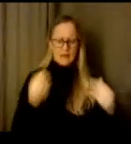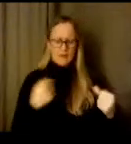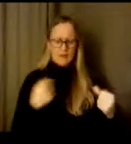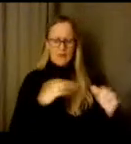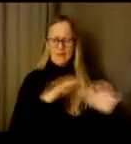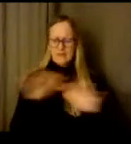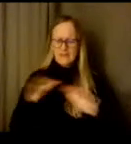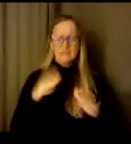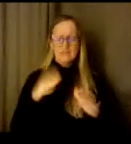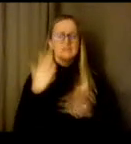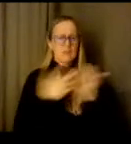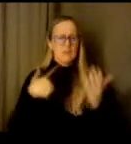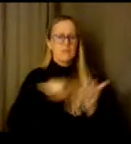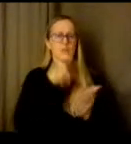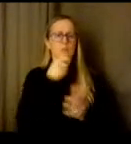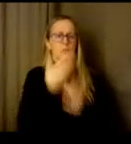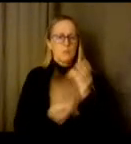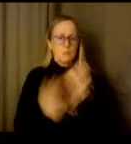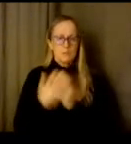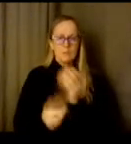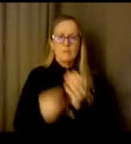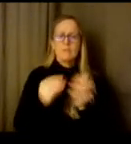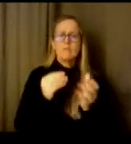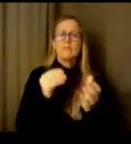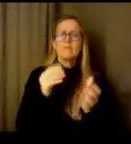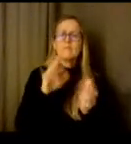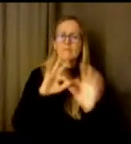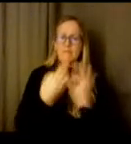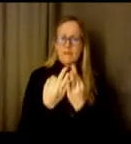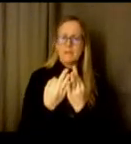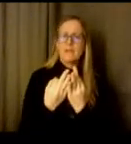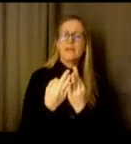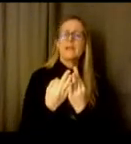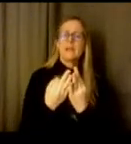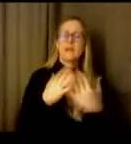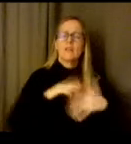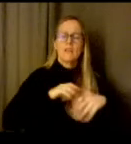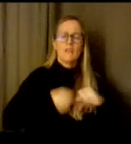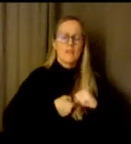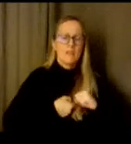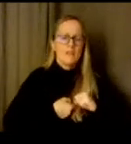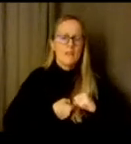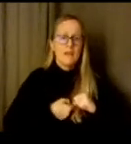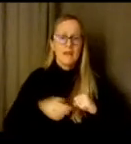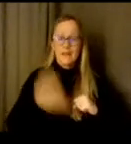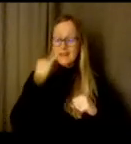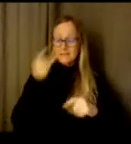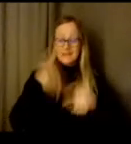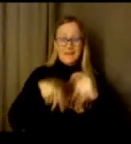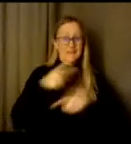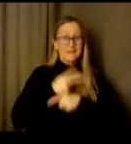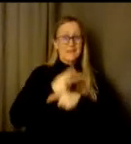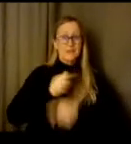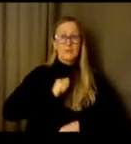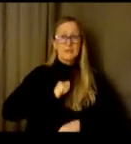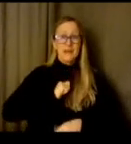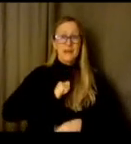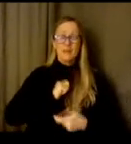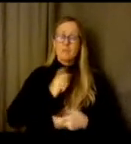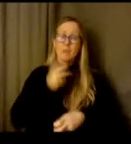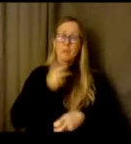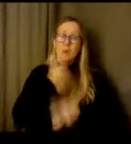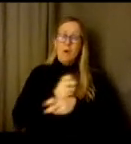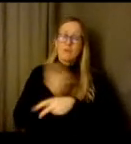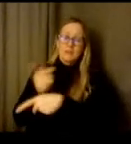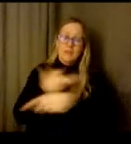ourselves, it will be hard to care for others in our families and in our community. While we may be all feeling the